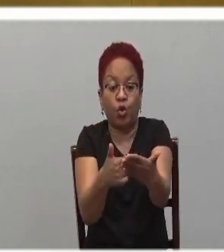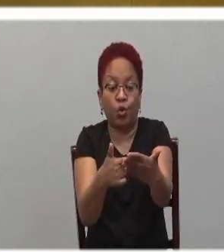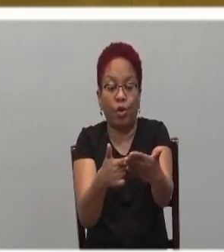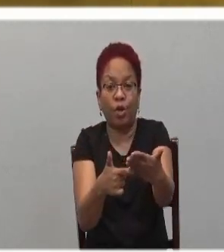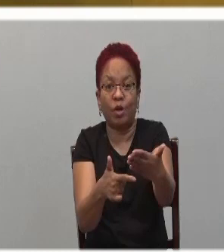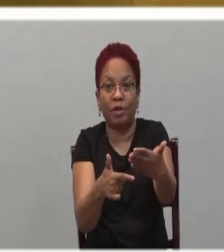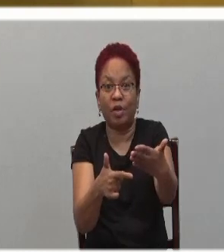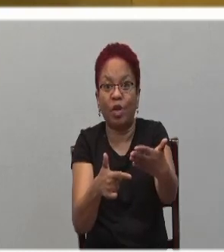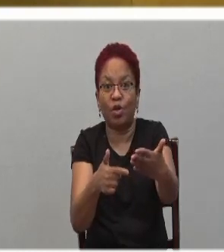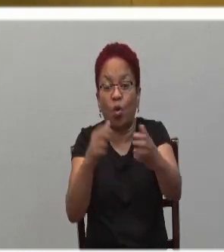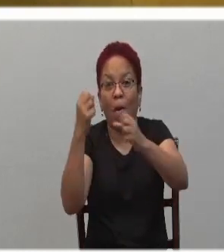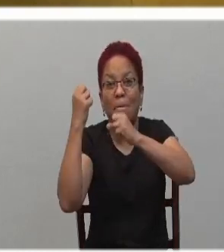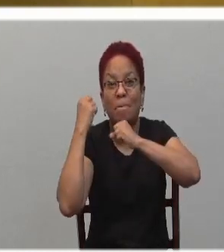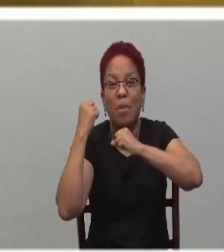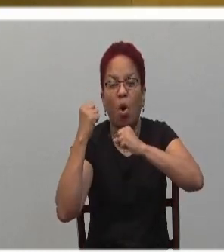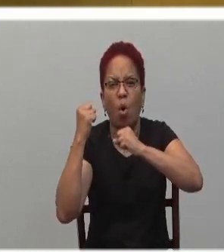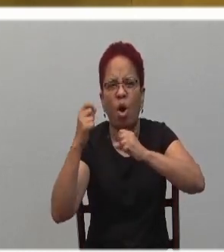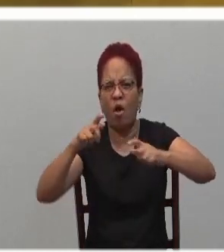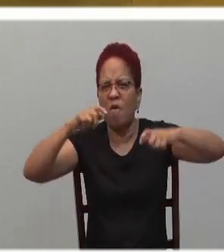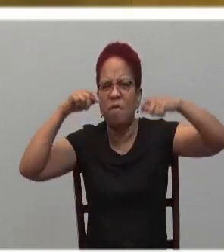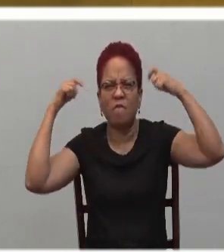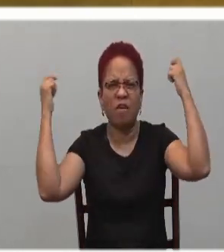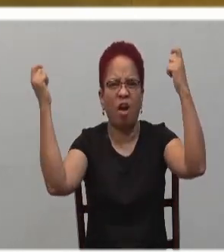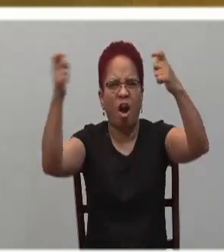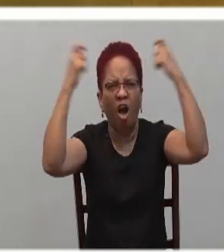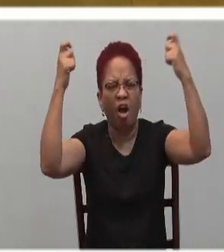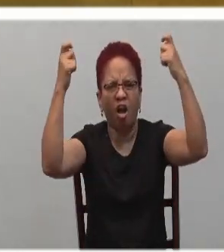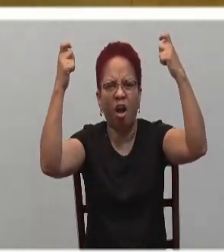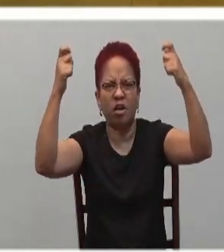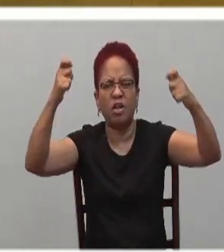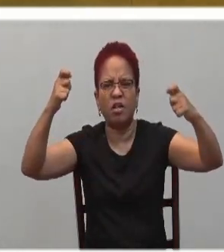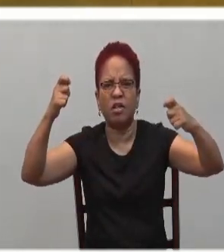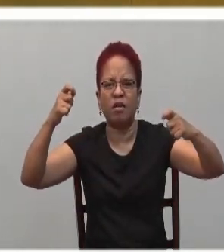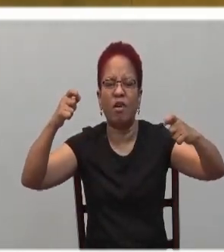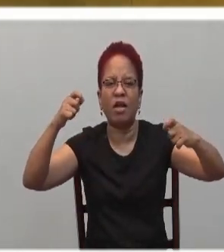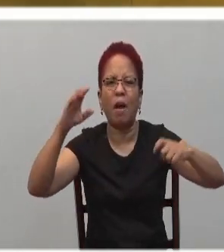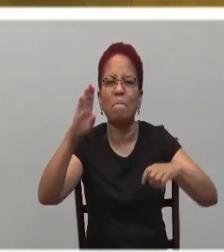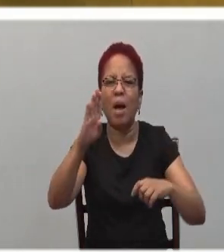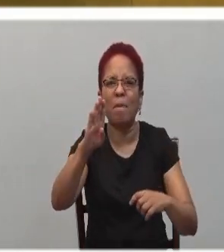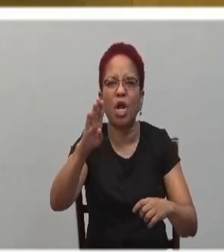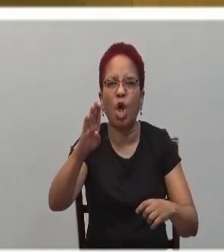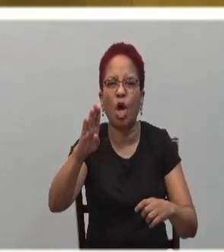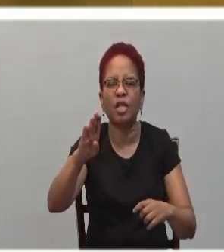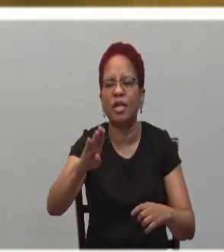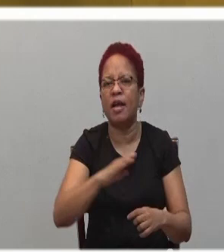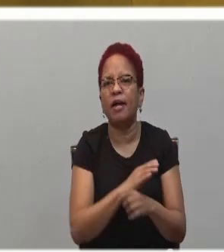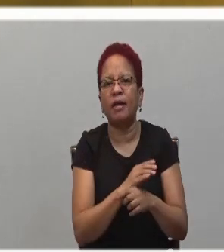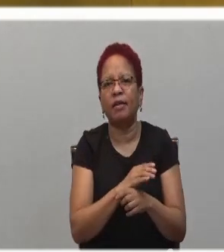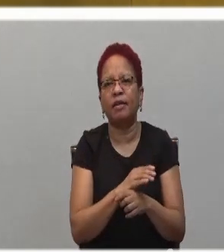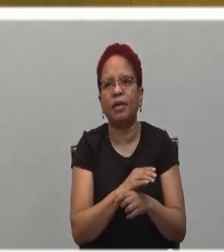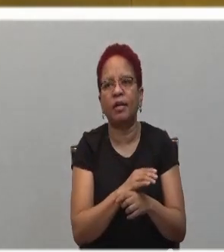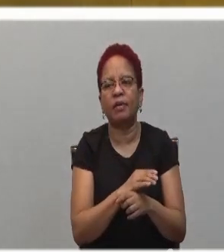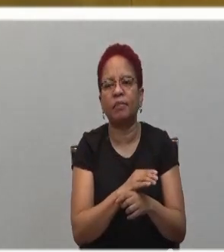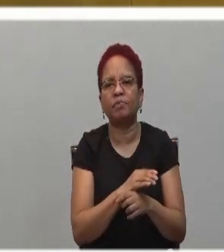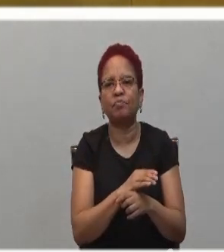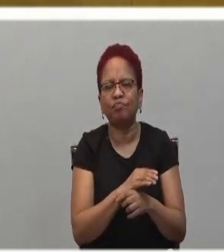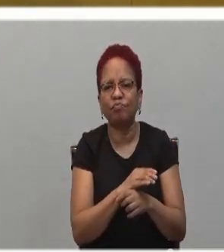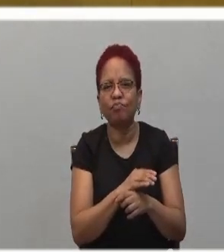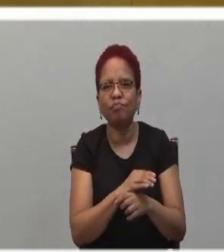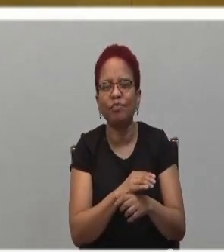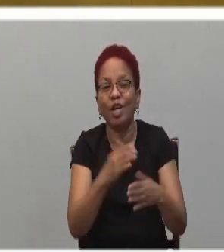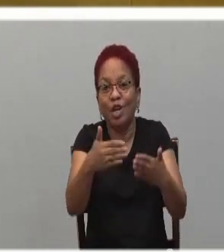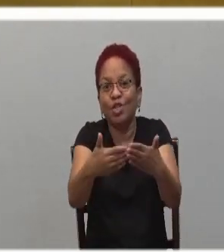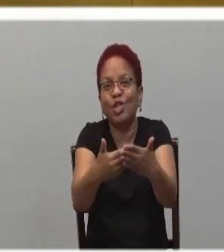They conquered Babylon and the city of Nineveh and they liberated the Israelites. So under